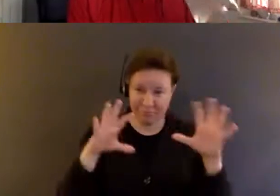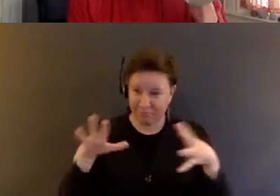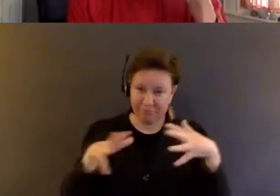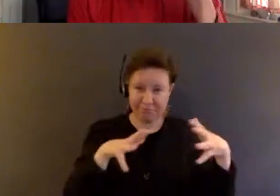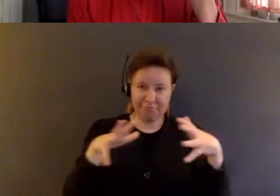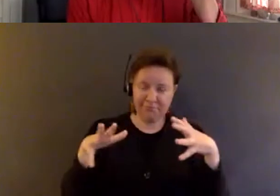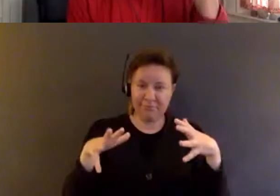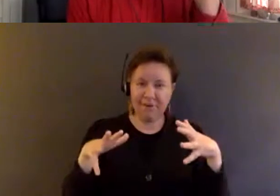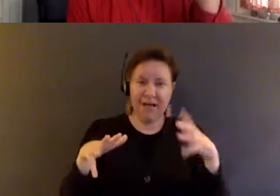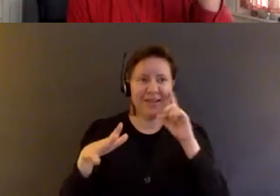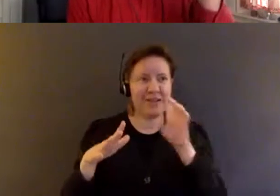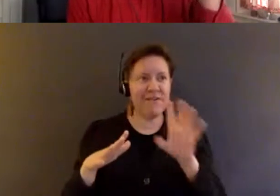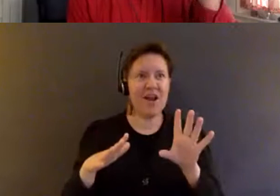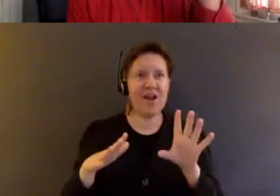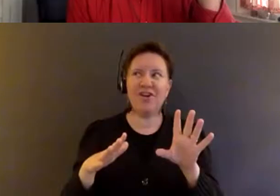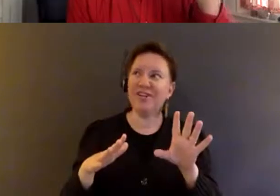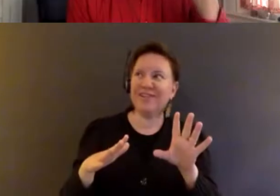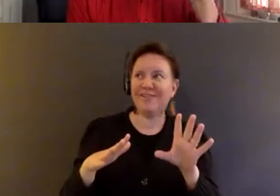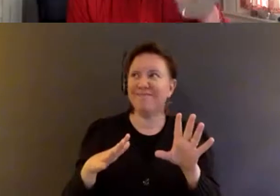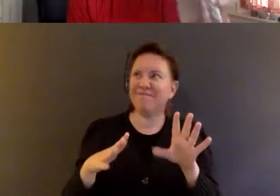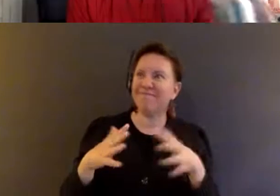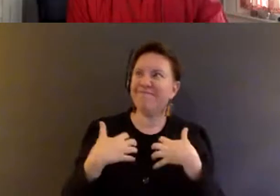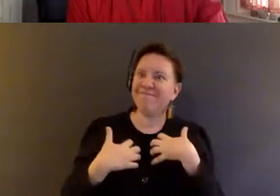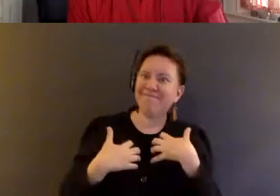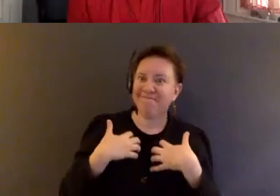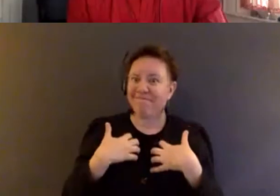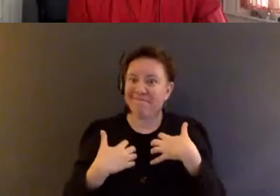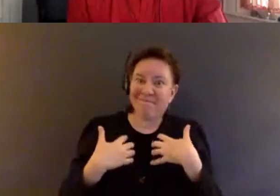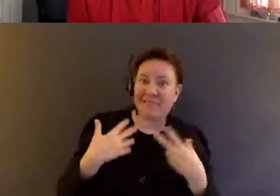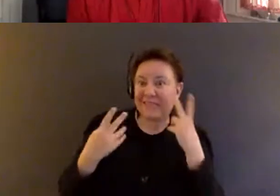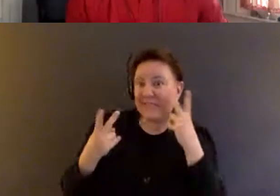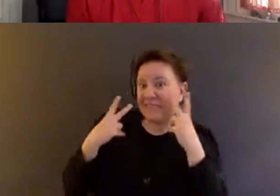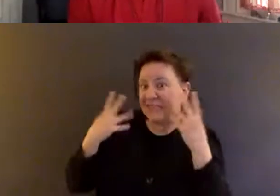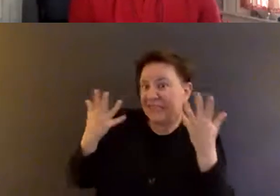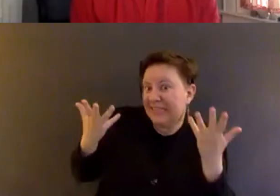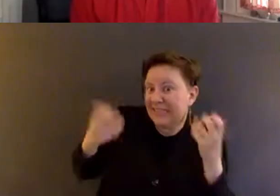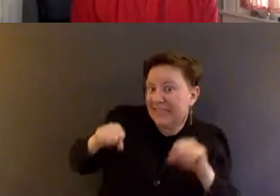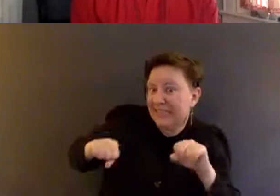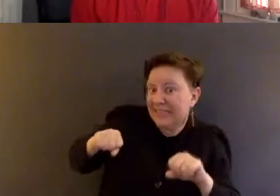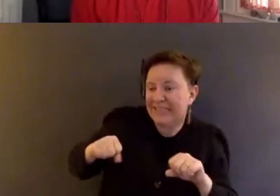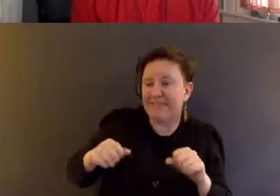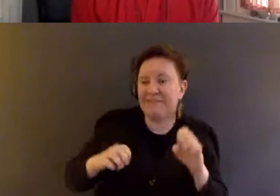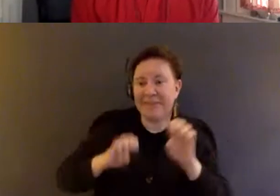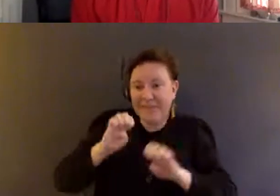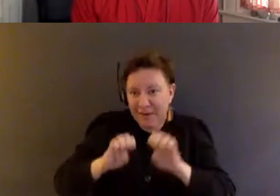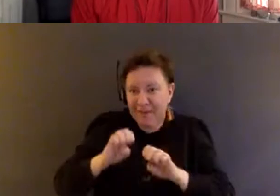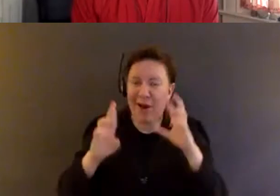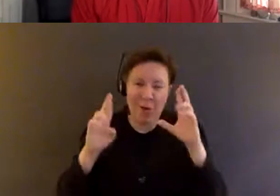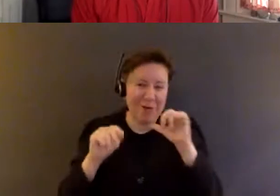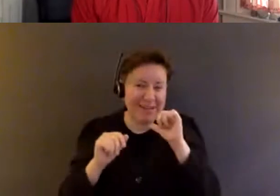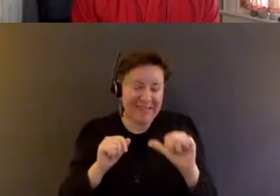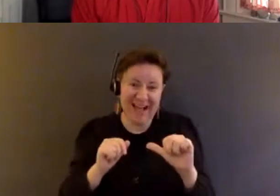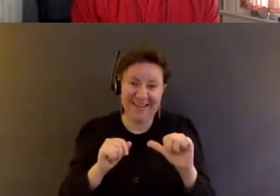it's a very fraught experiment. Um, and I hope that it's not an experiment that,